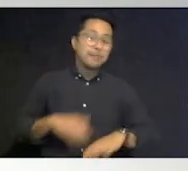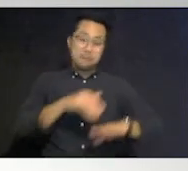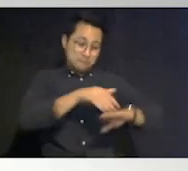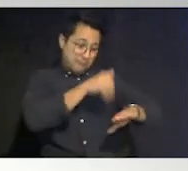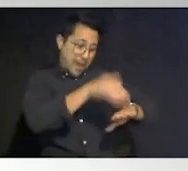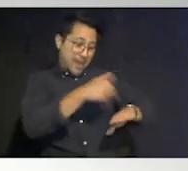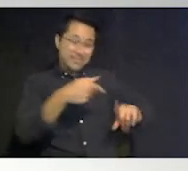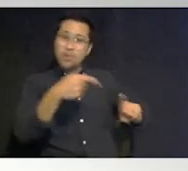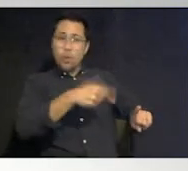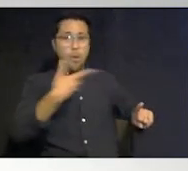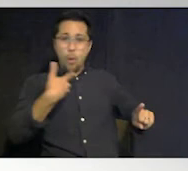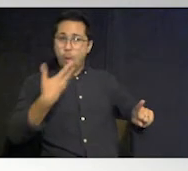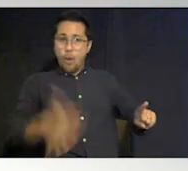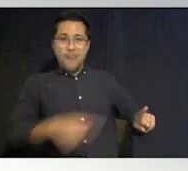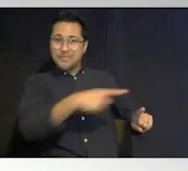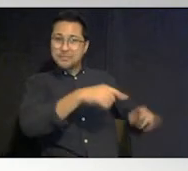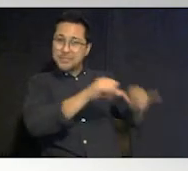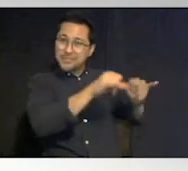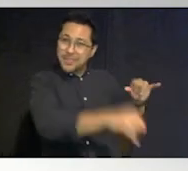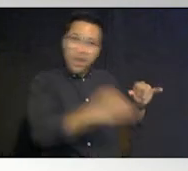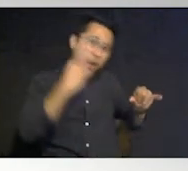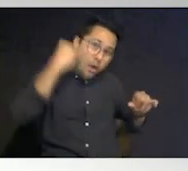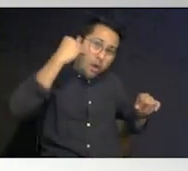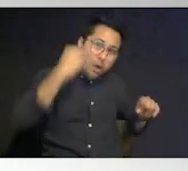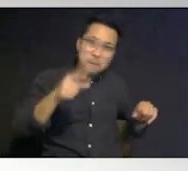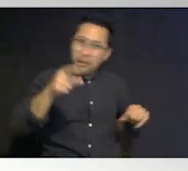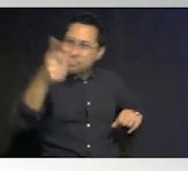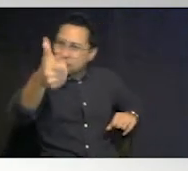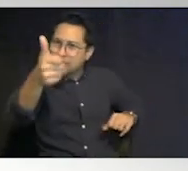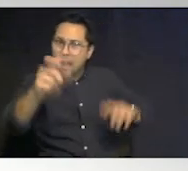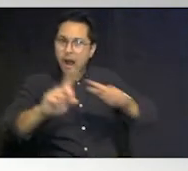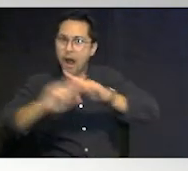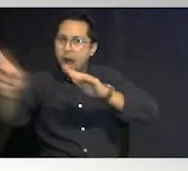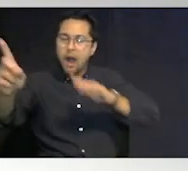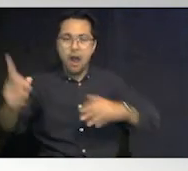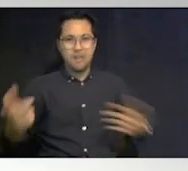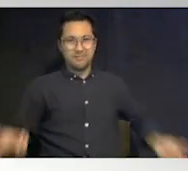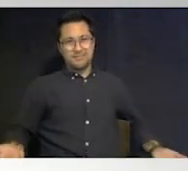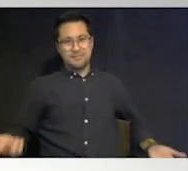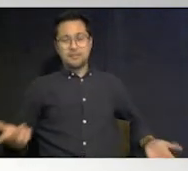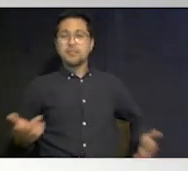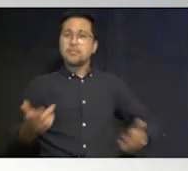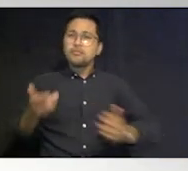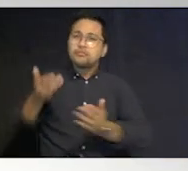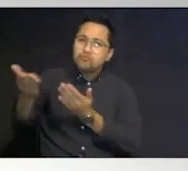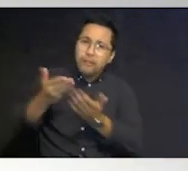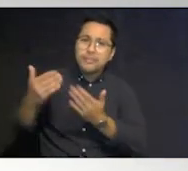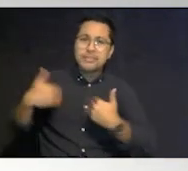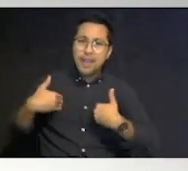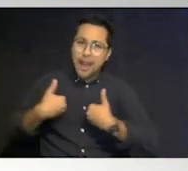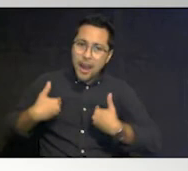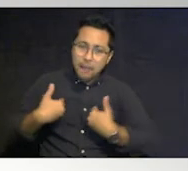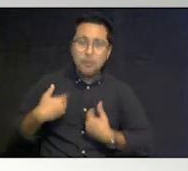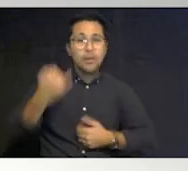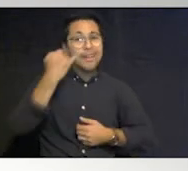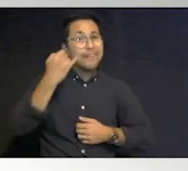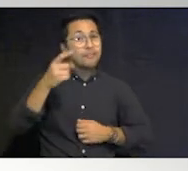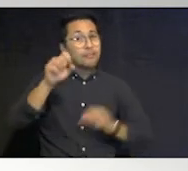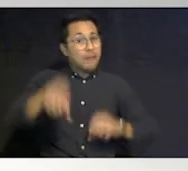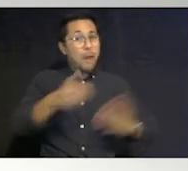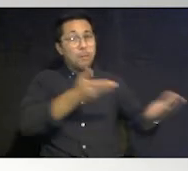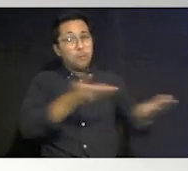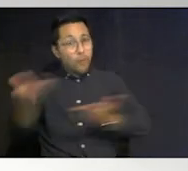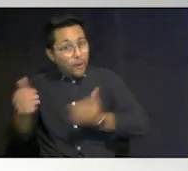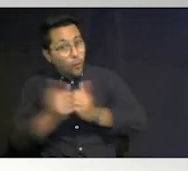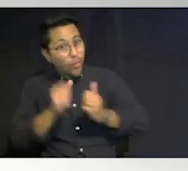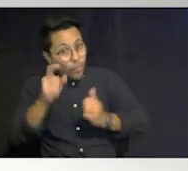pets to stay home where and you've left we really you know um service animals and pets if you can bring them with you and if you